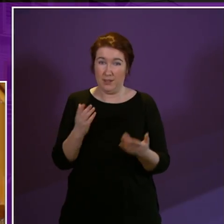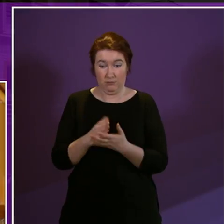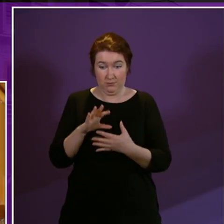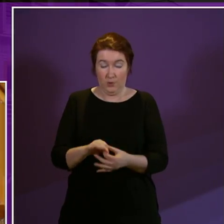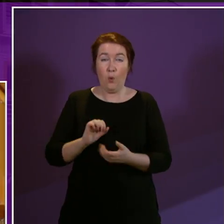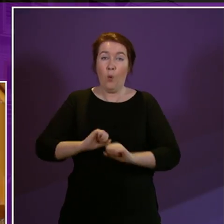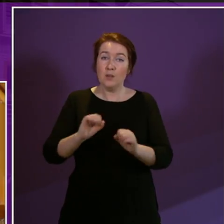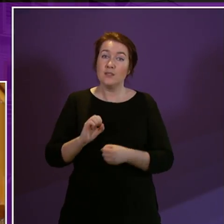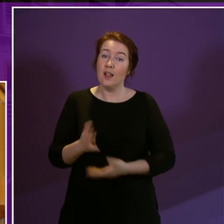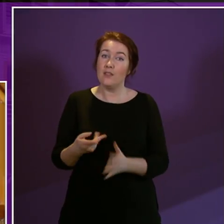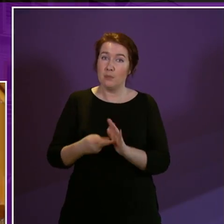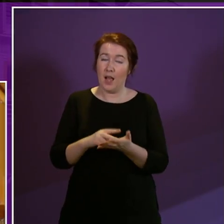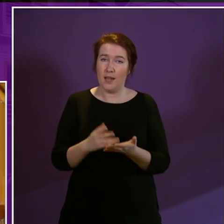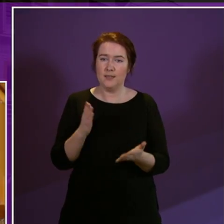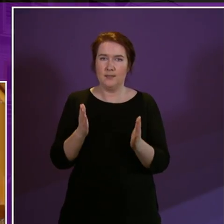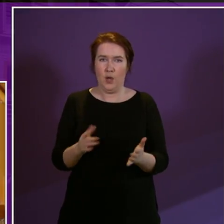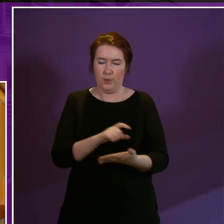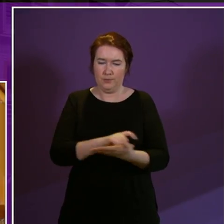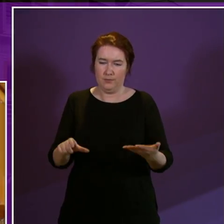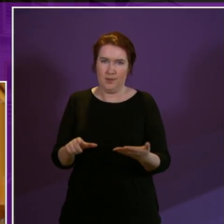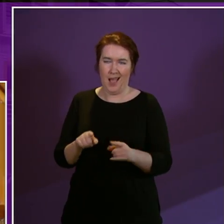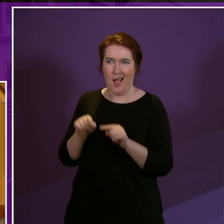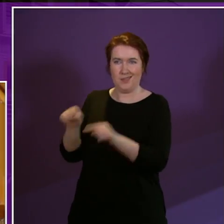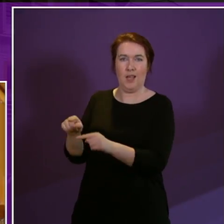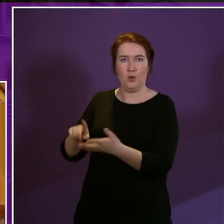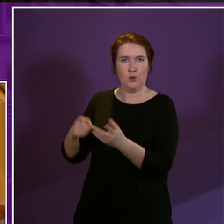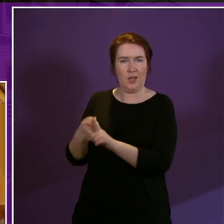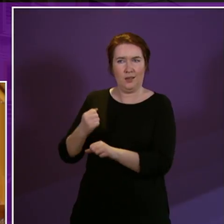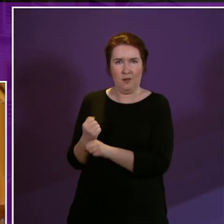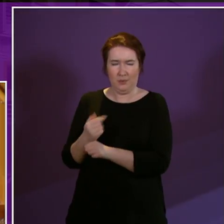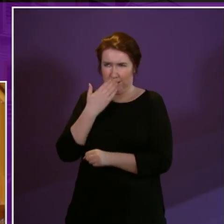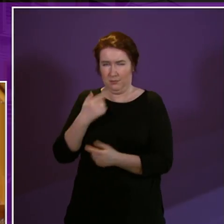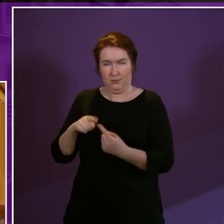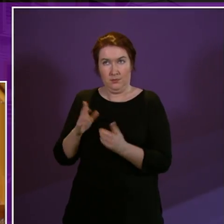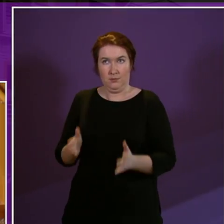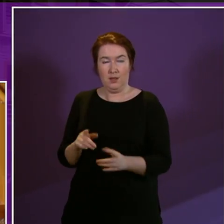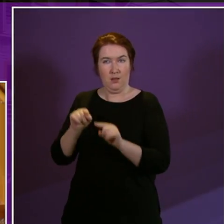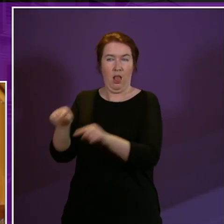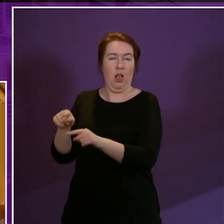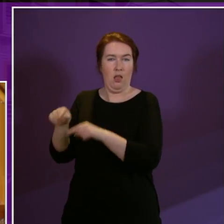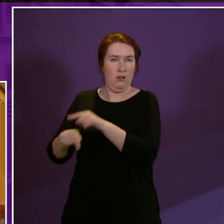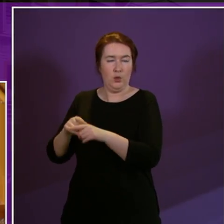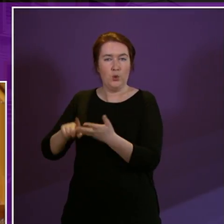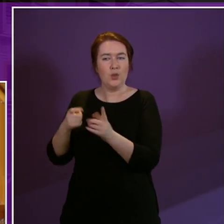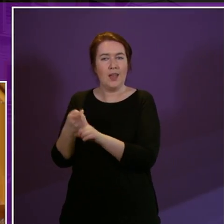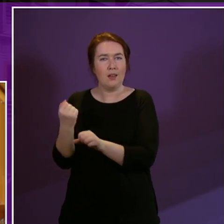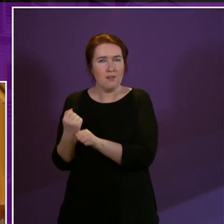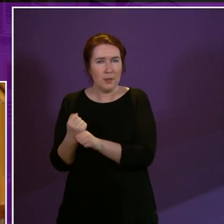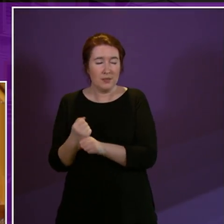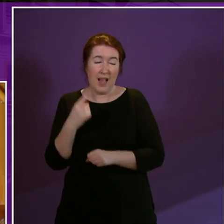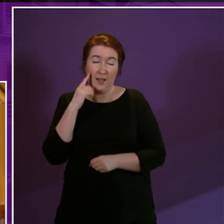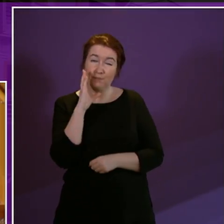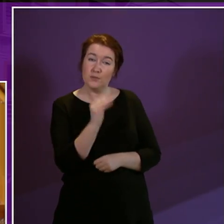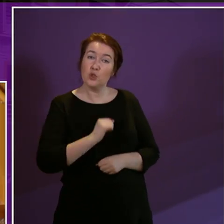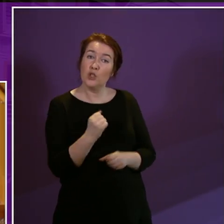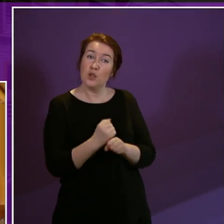includes the now obligatory attack on the UK Government and I'd suggest to the Government that it might be better actually focusing